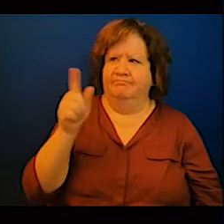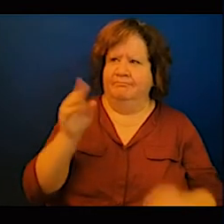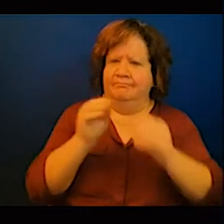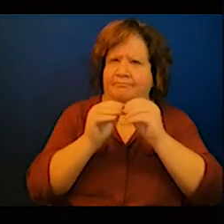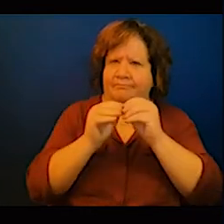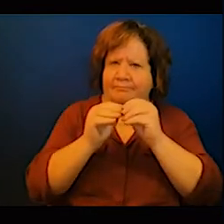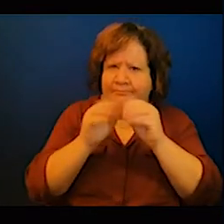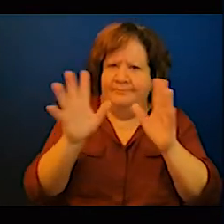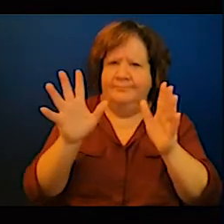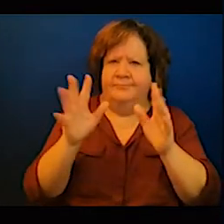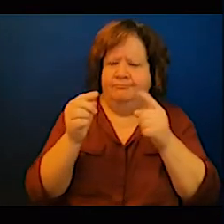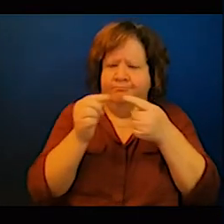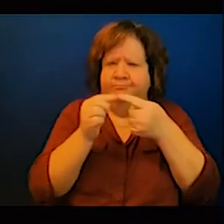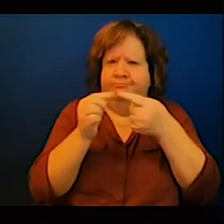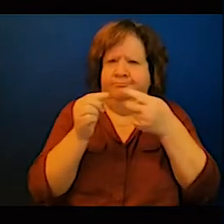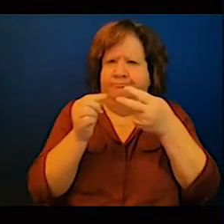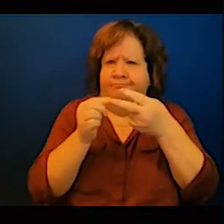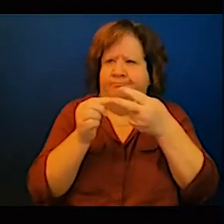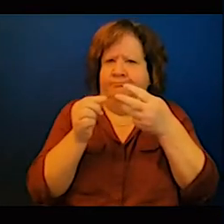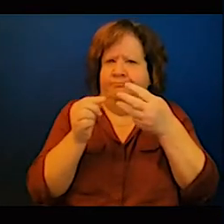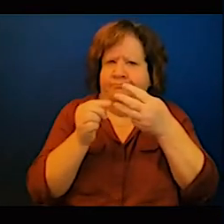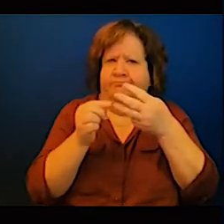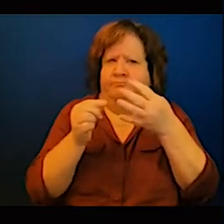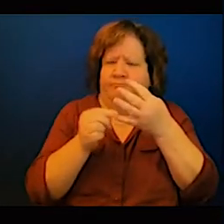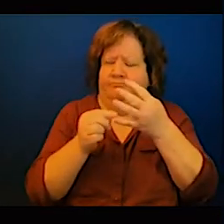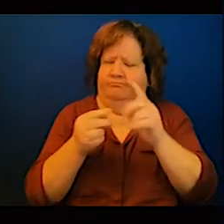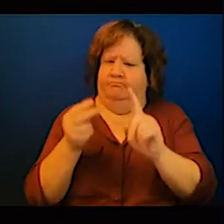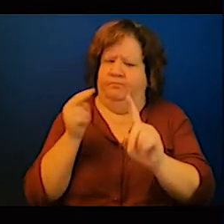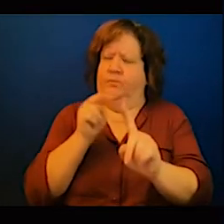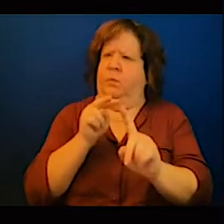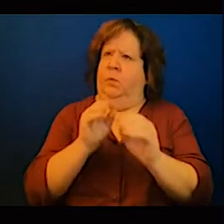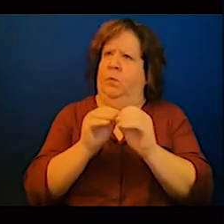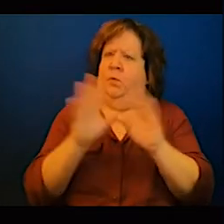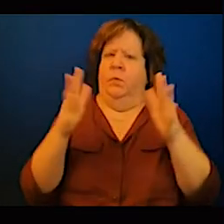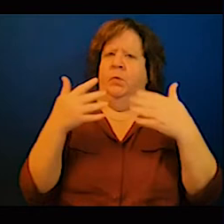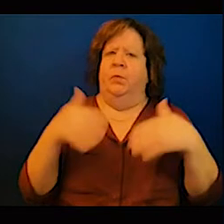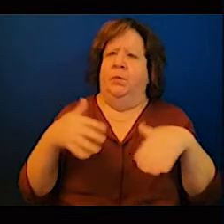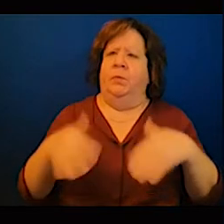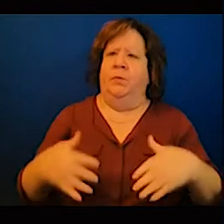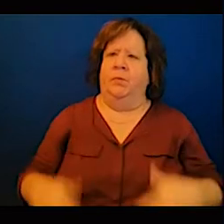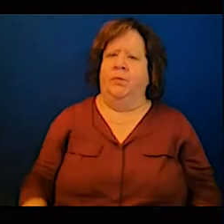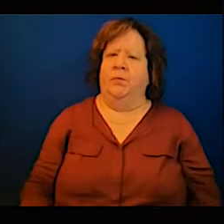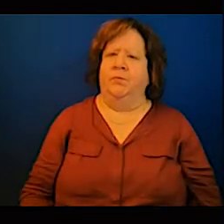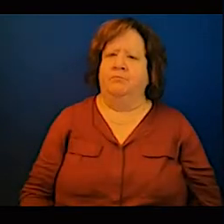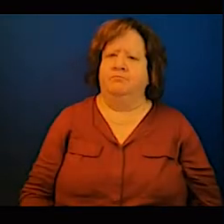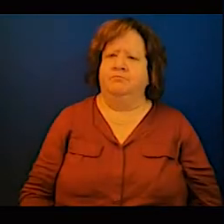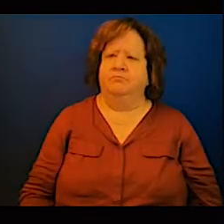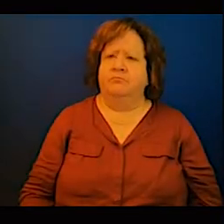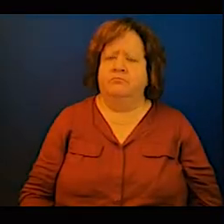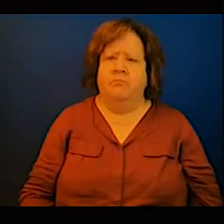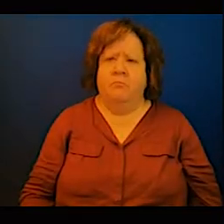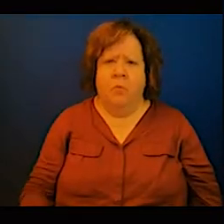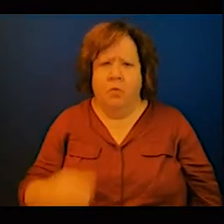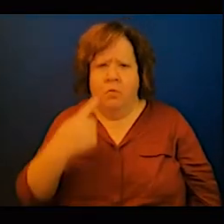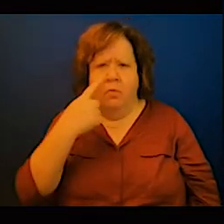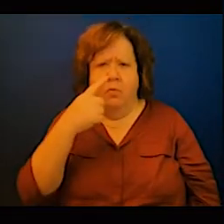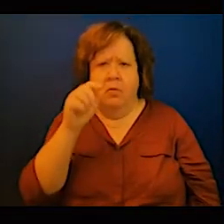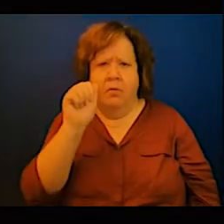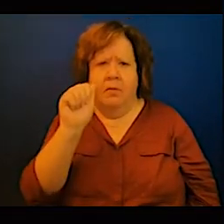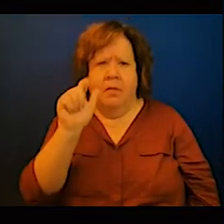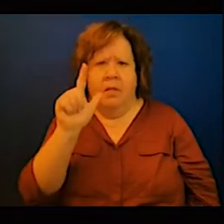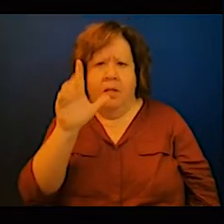I would like to I see Albert and Anita Albert if you want to go in